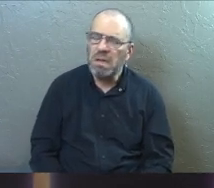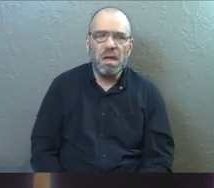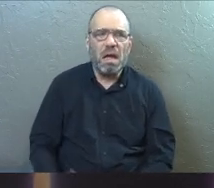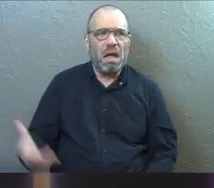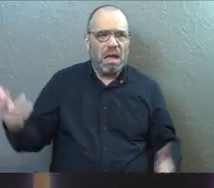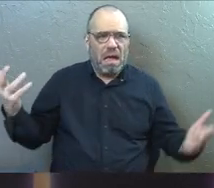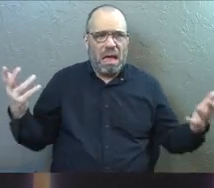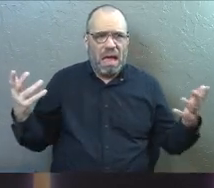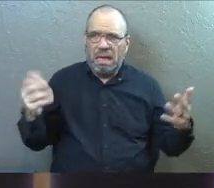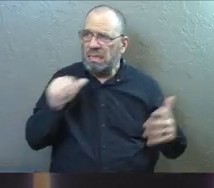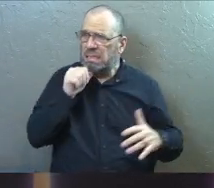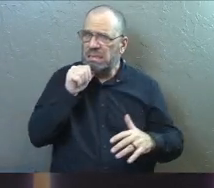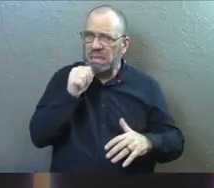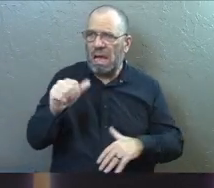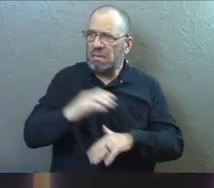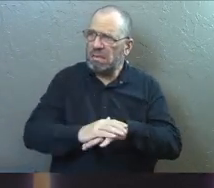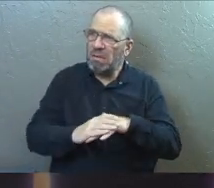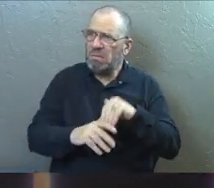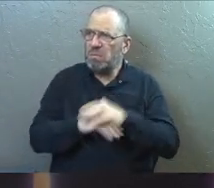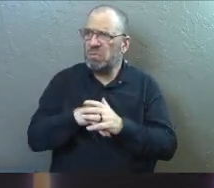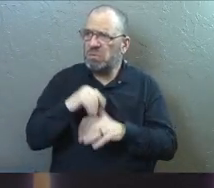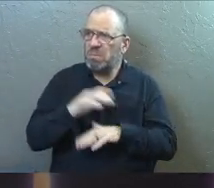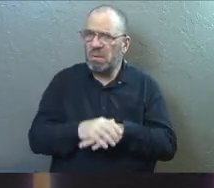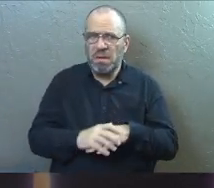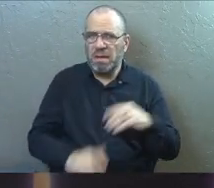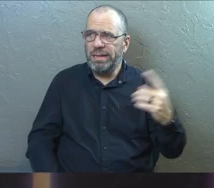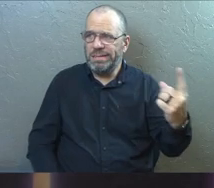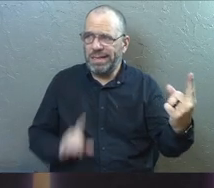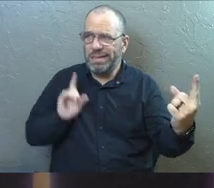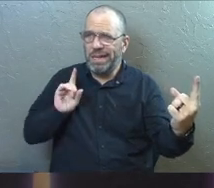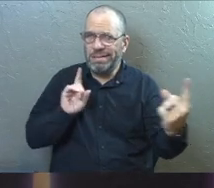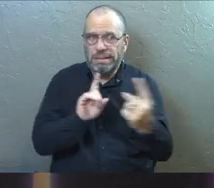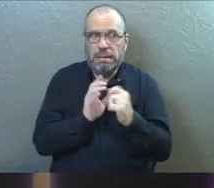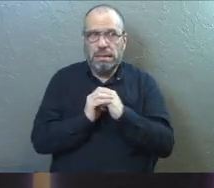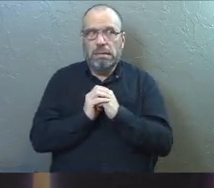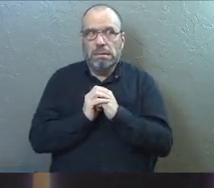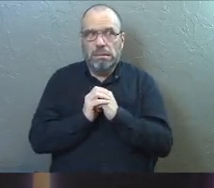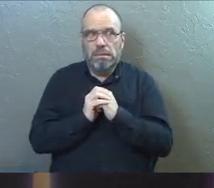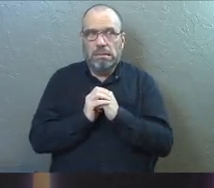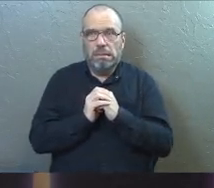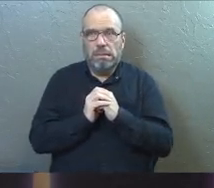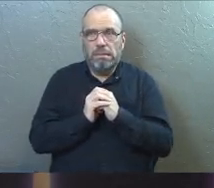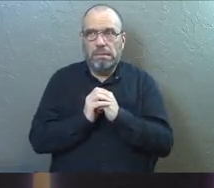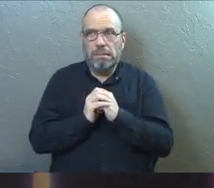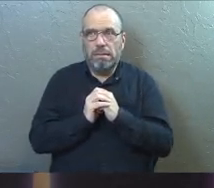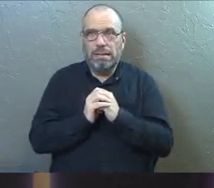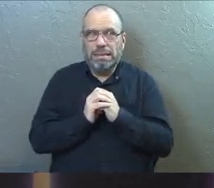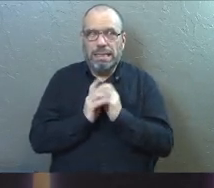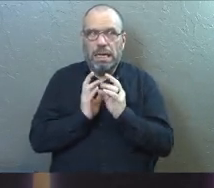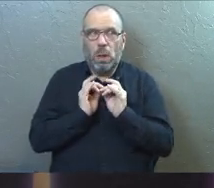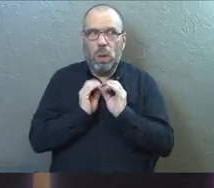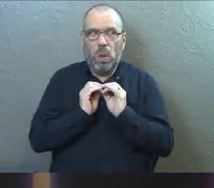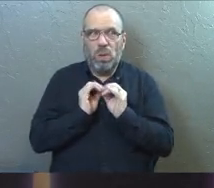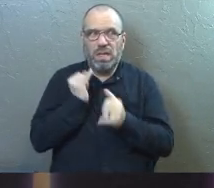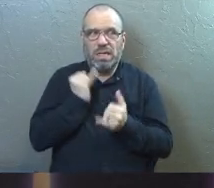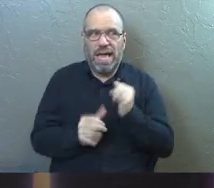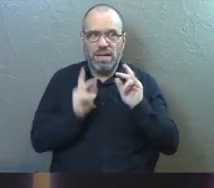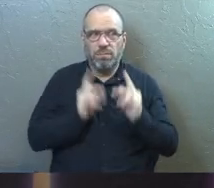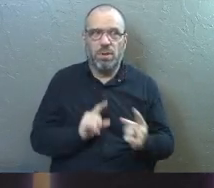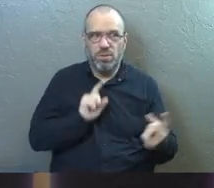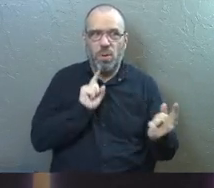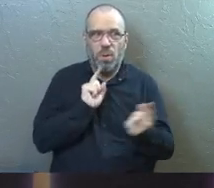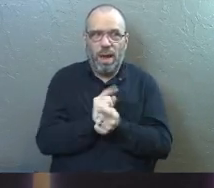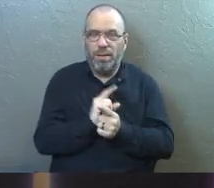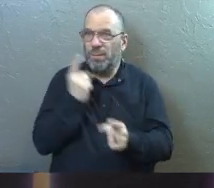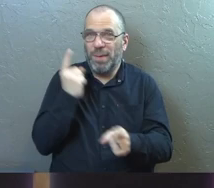and he's like and it's super uncomfortable because they see me coming and all of a sudden there's the pastor it's like the last person in the world